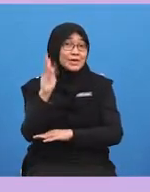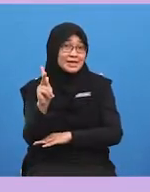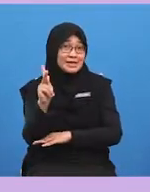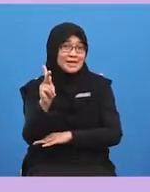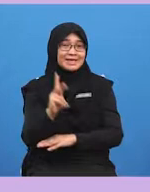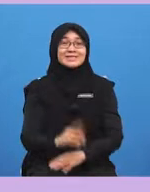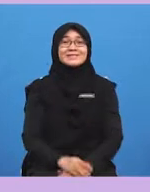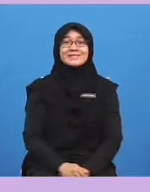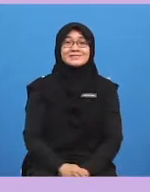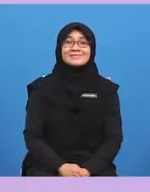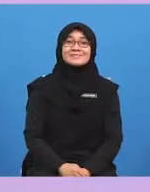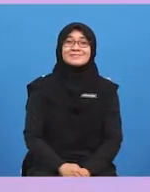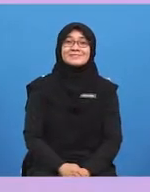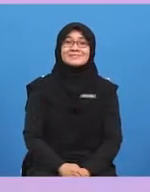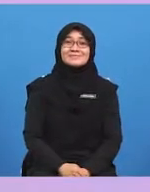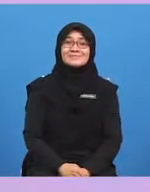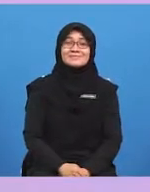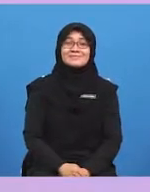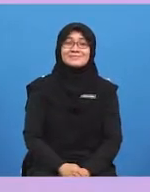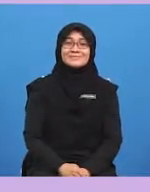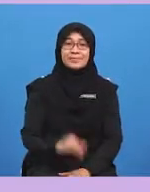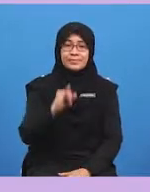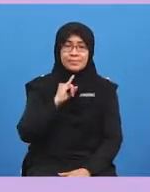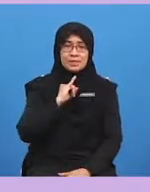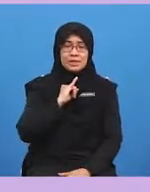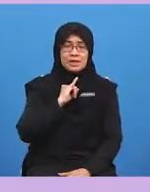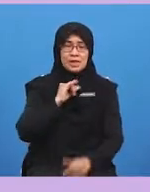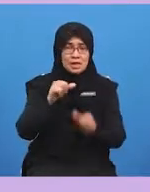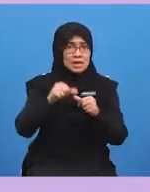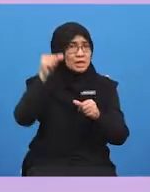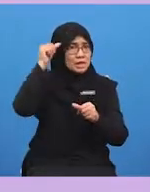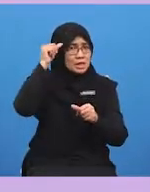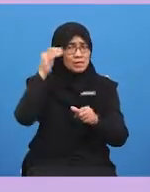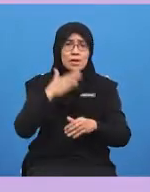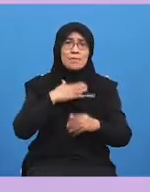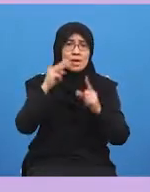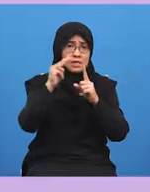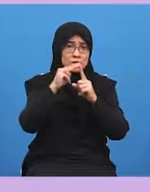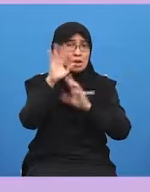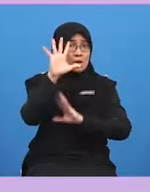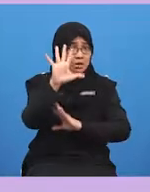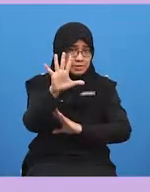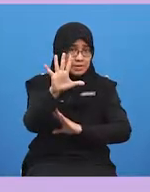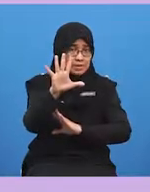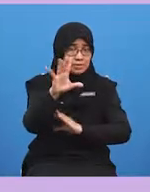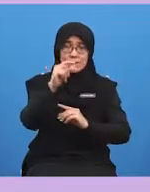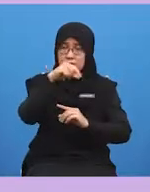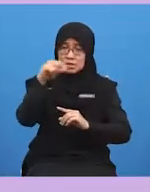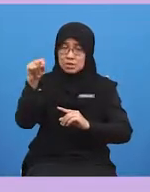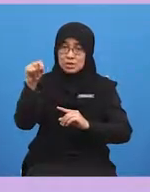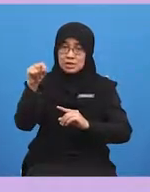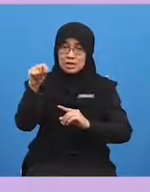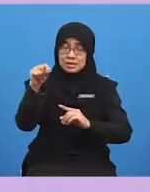of squat and a basket i remember i scored five so i can write number five